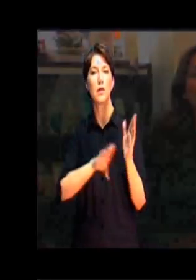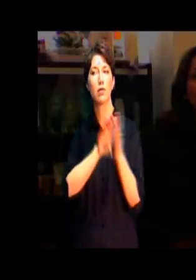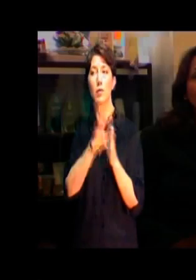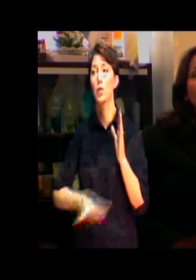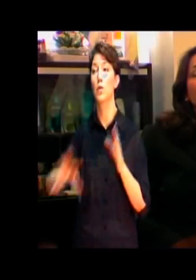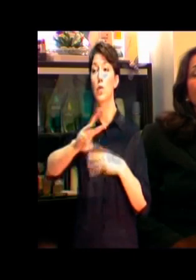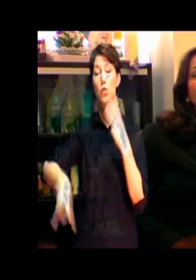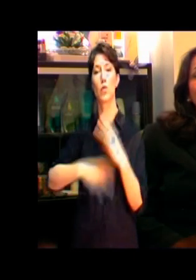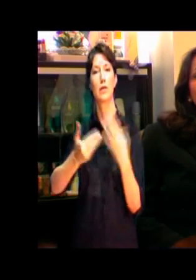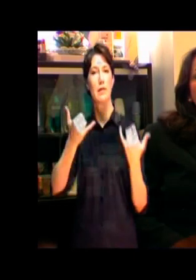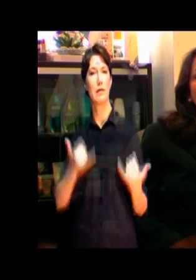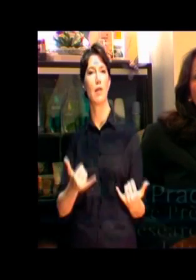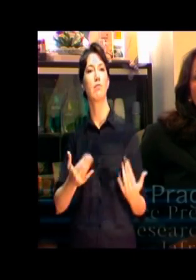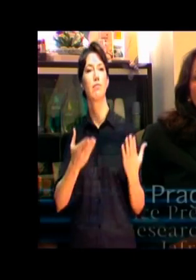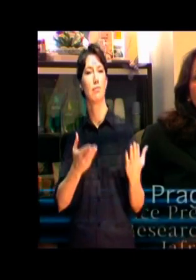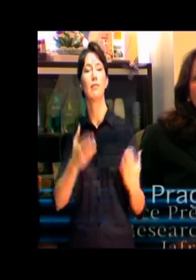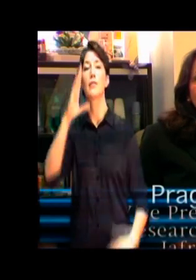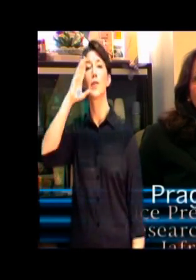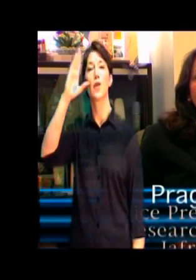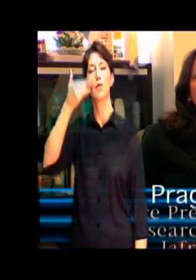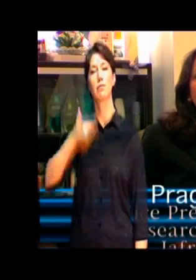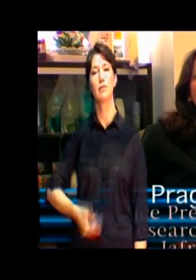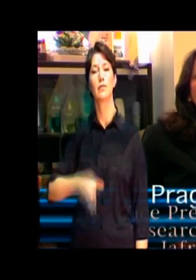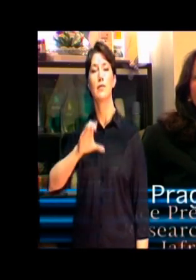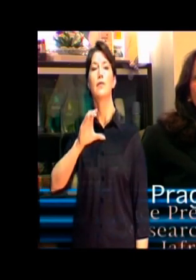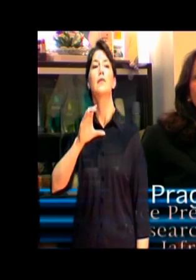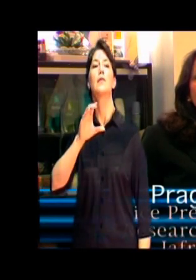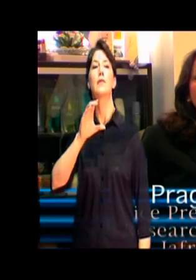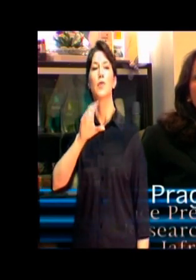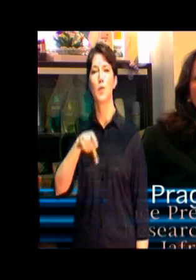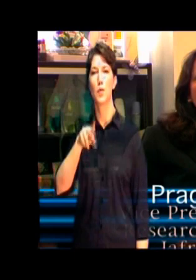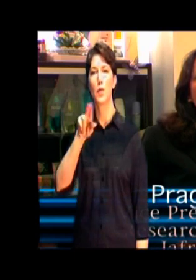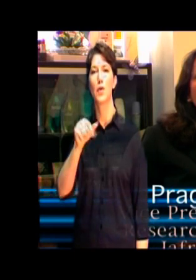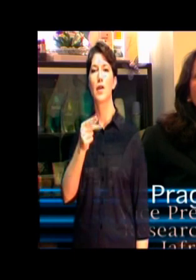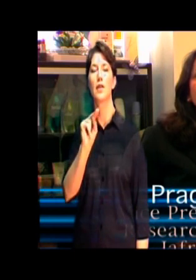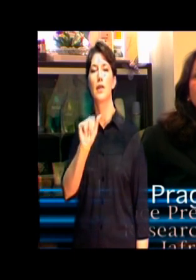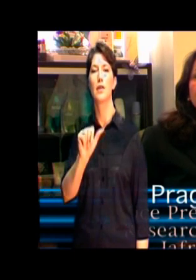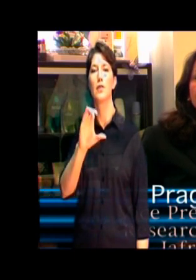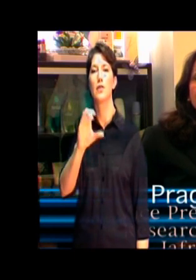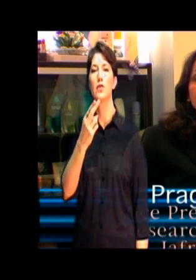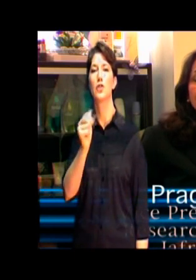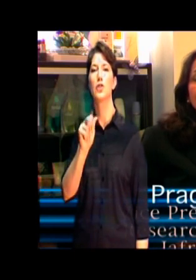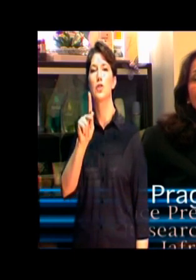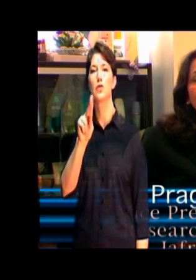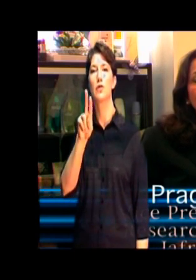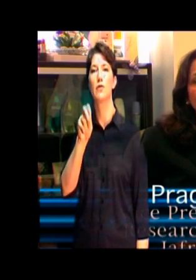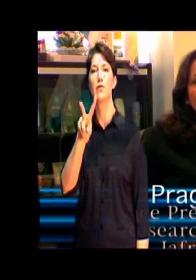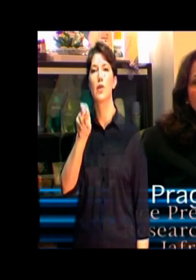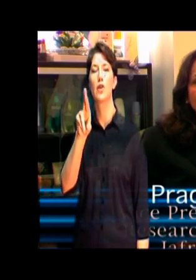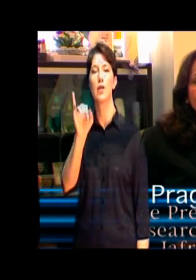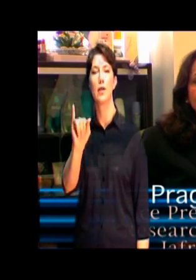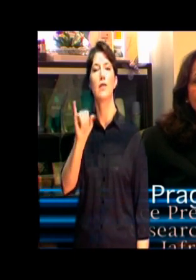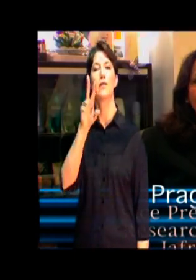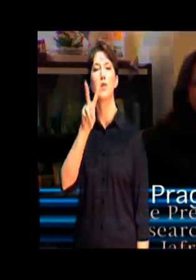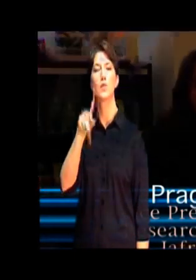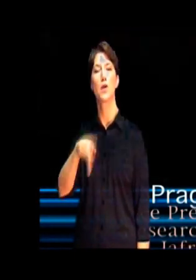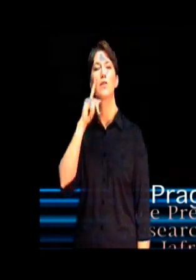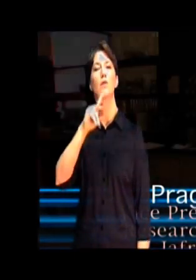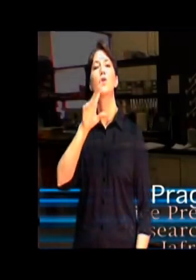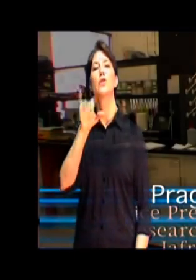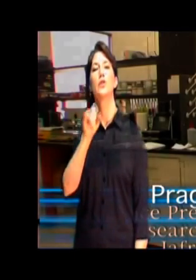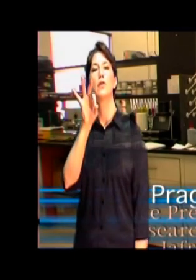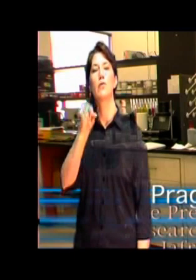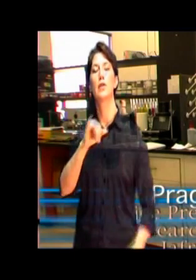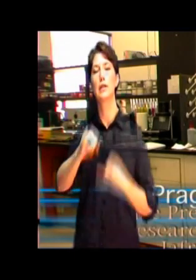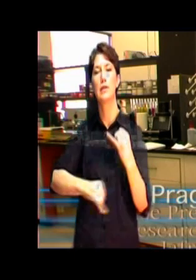Hello. This is Pradhana Chakravarti, Vice President of Worldwide Research and Development at Jafra Cosmetics International.